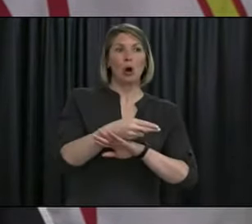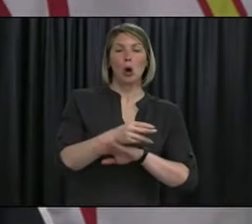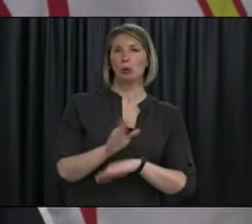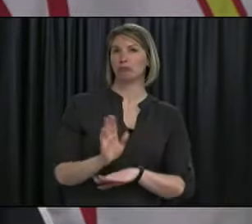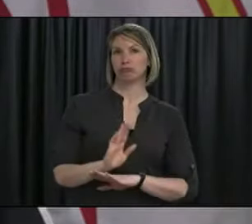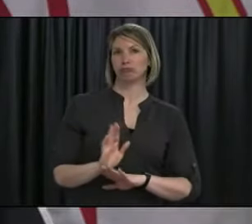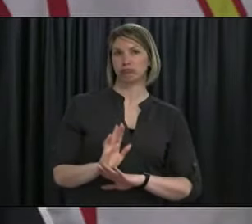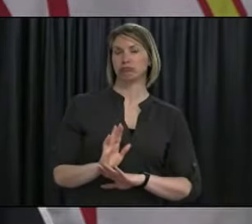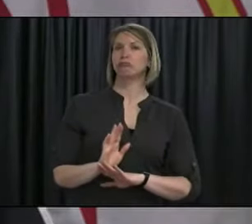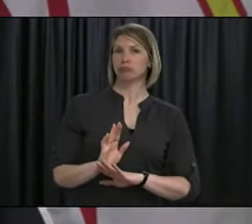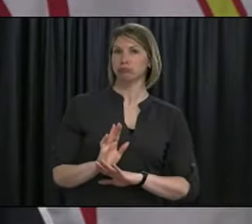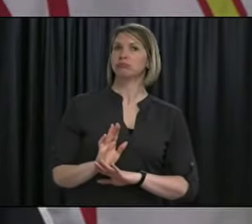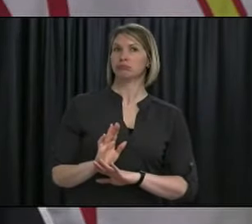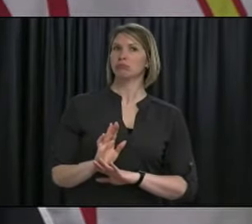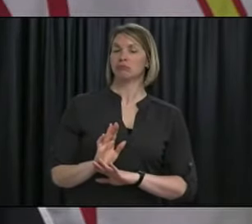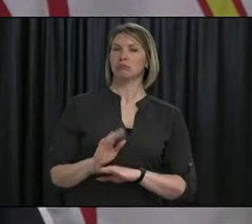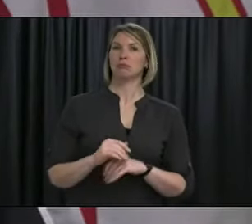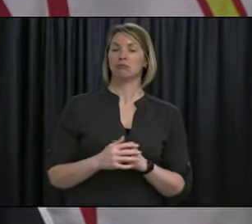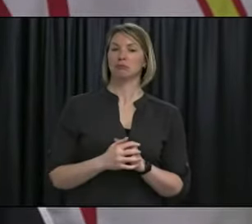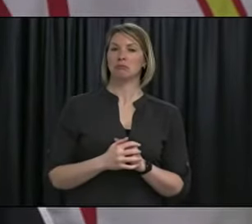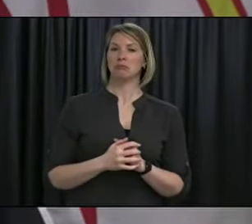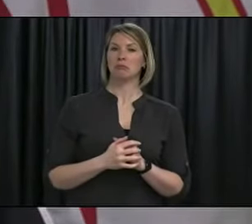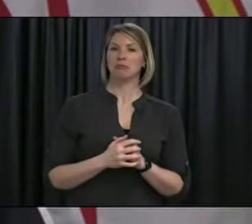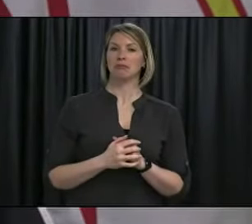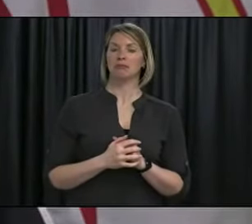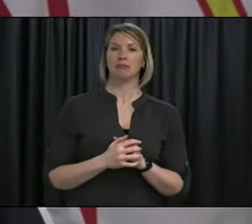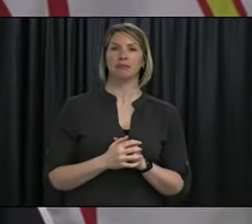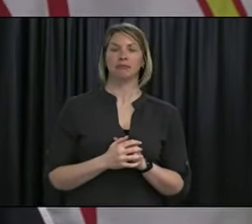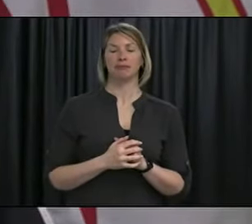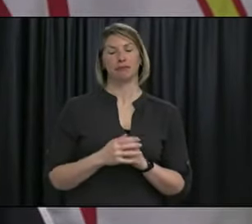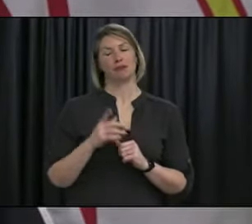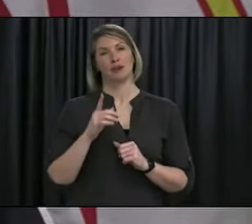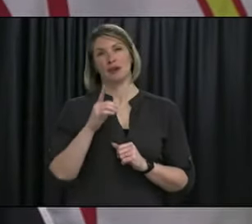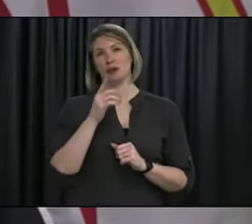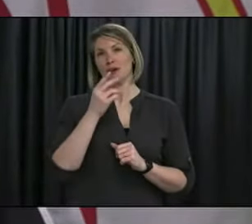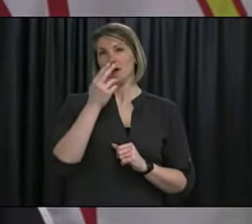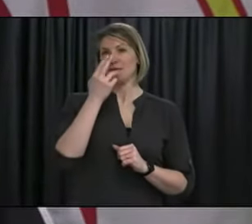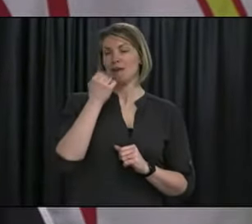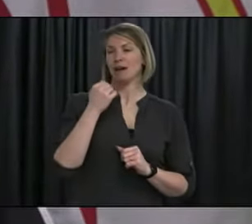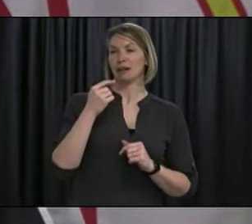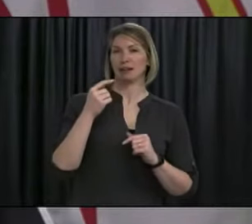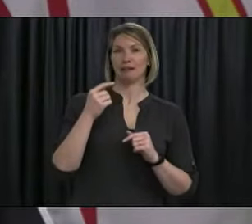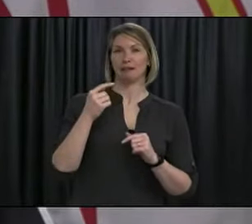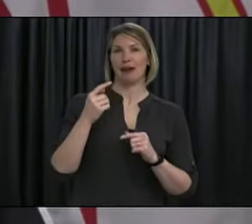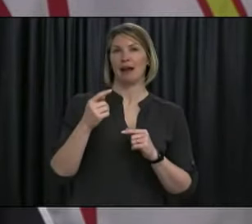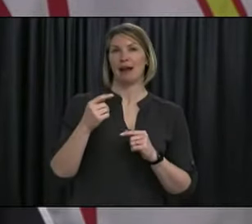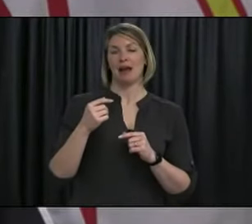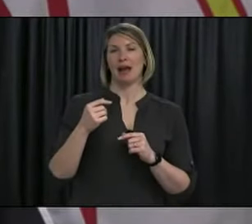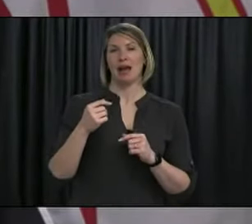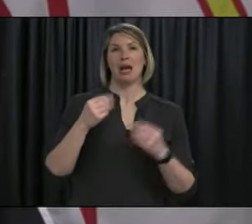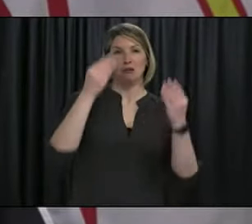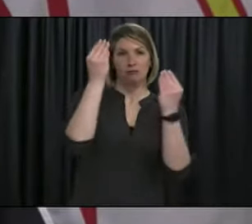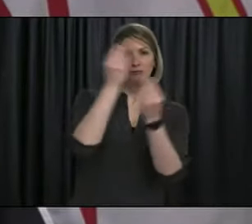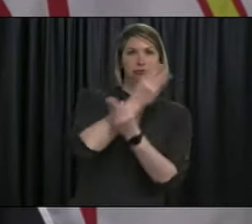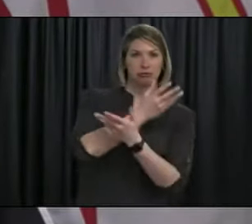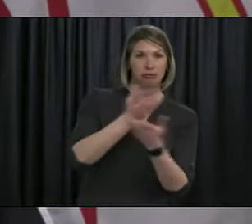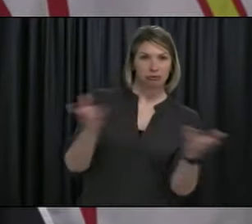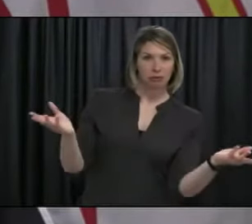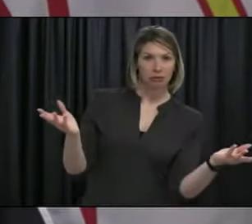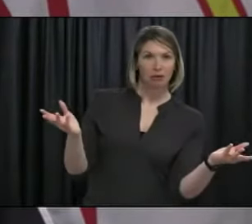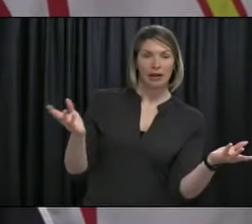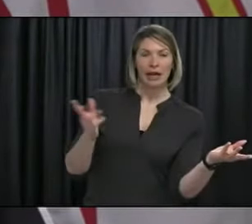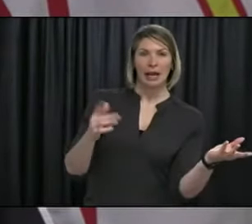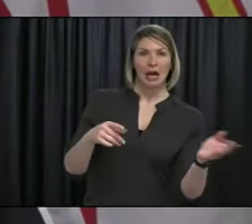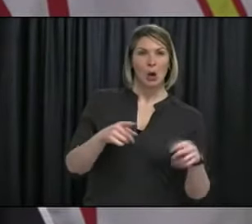regard to that vaccine. And in fact, there was quite a, uh, quite a good response actually to the, uh, call out in Western health.